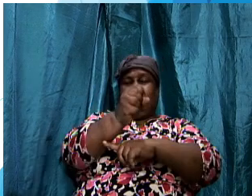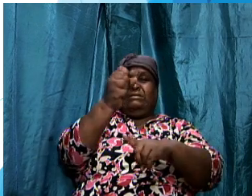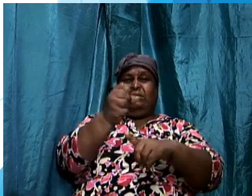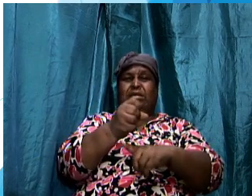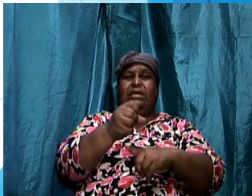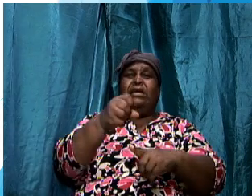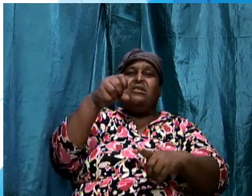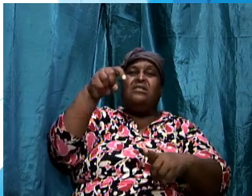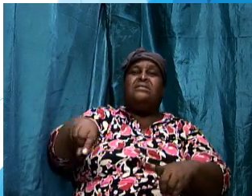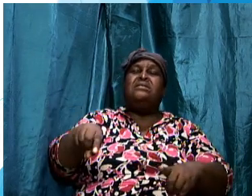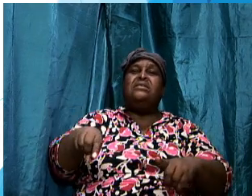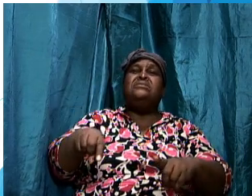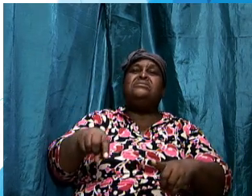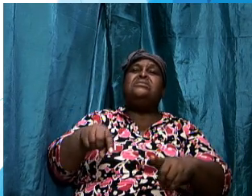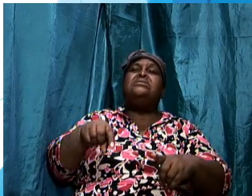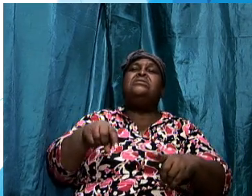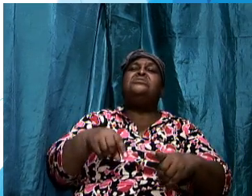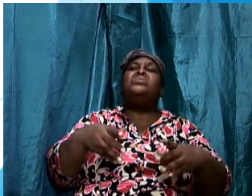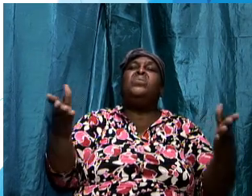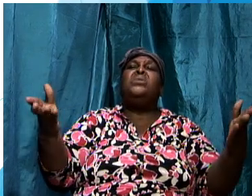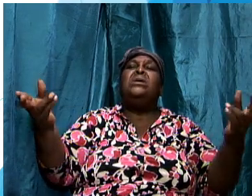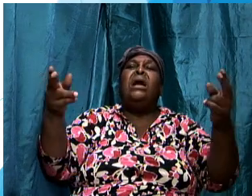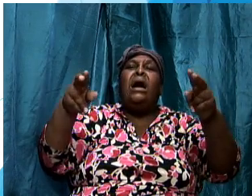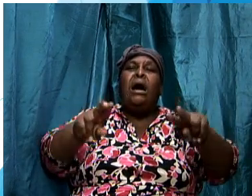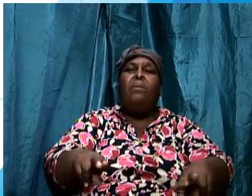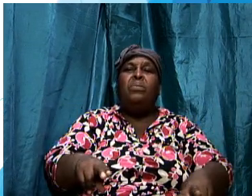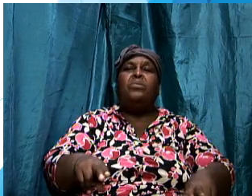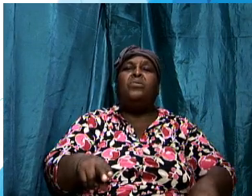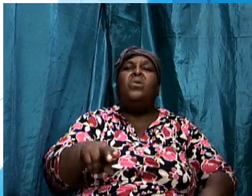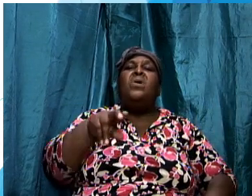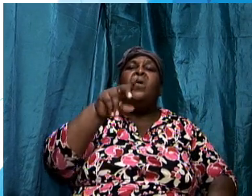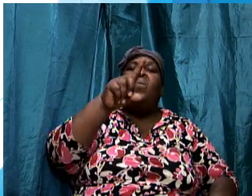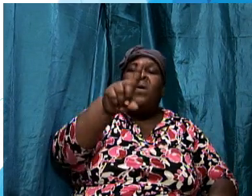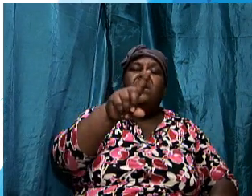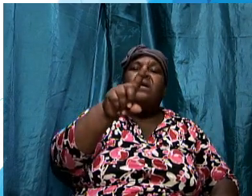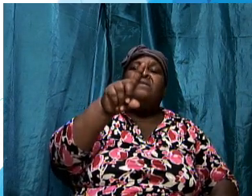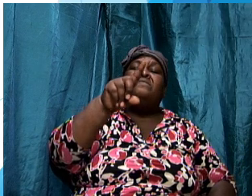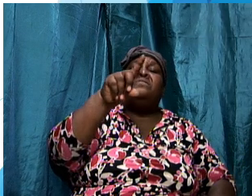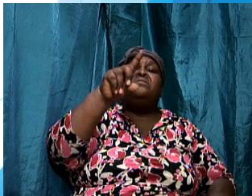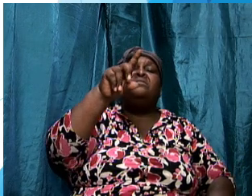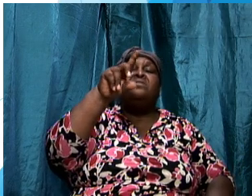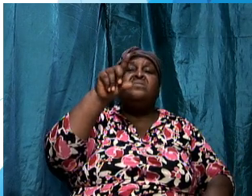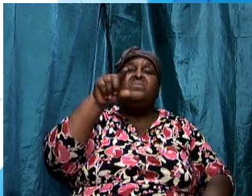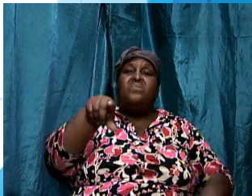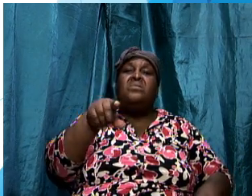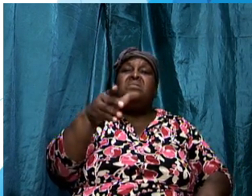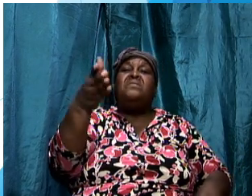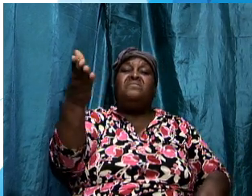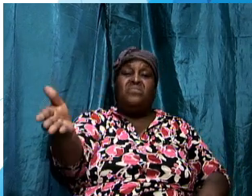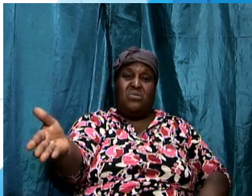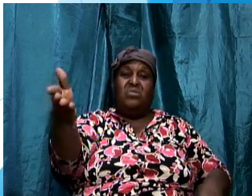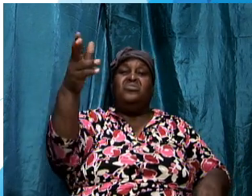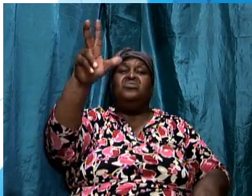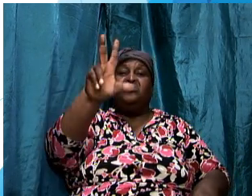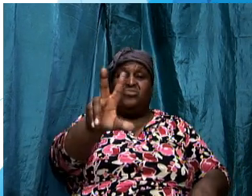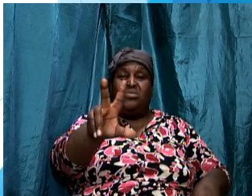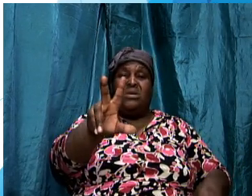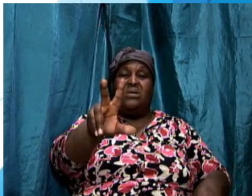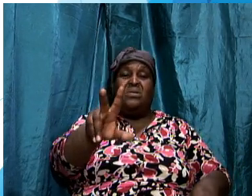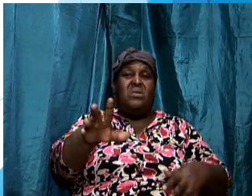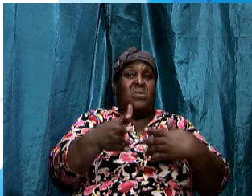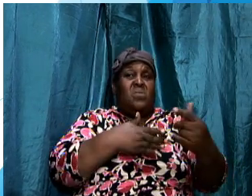is what happened one of these three whether it's the kickboxing the actual